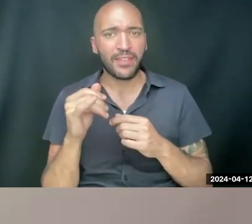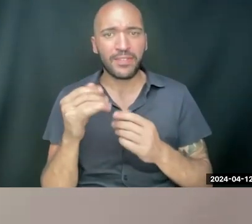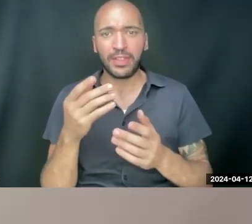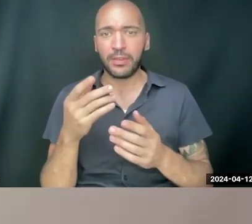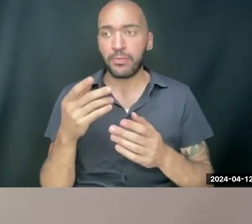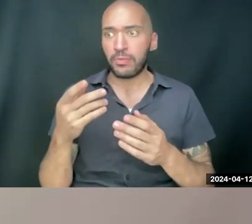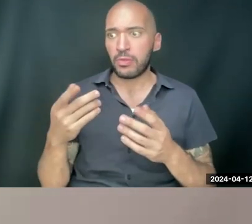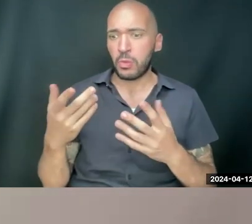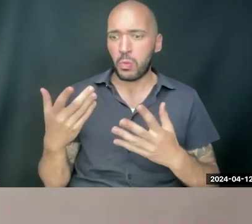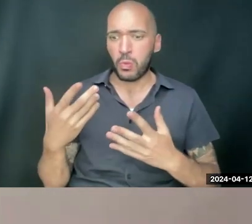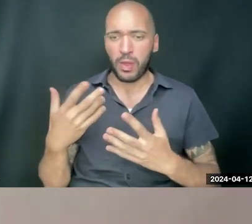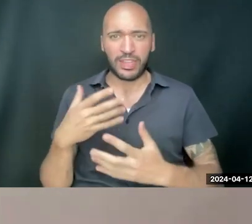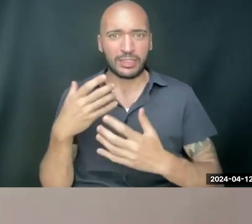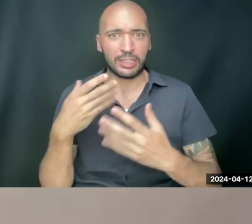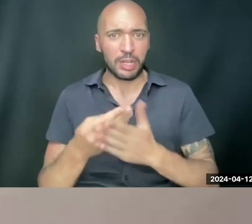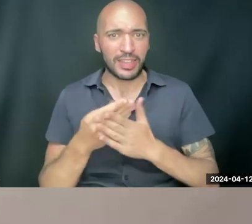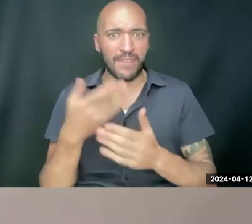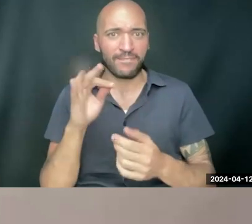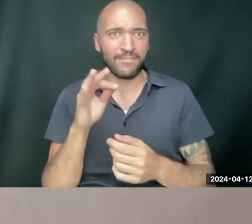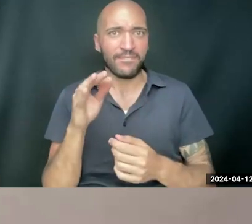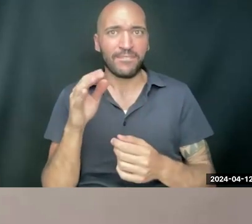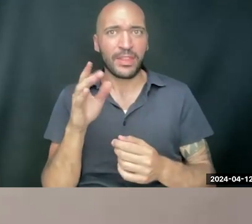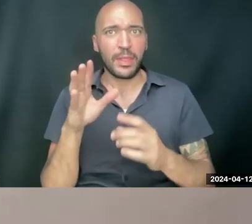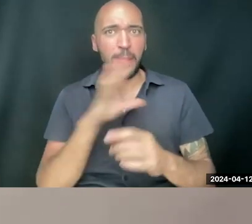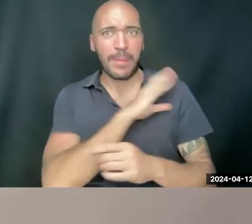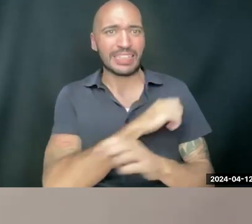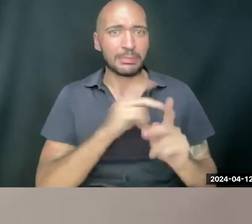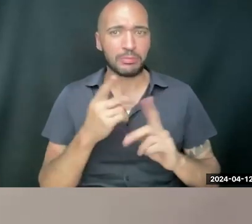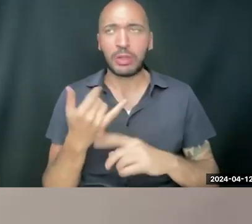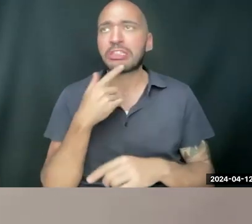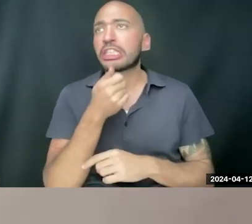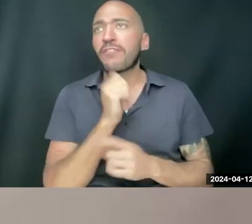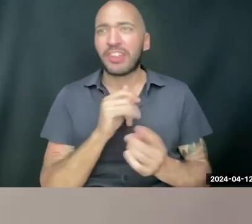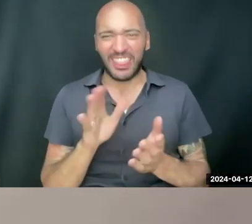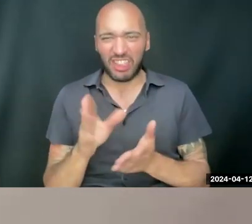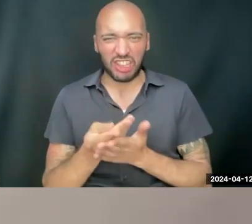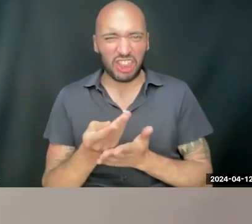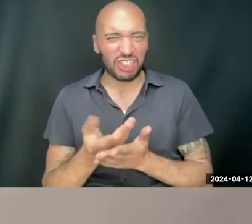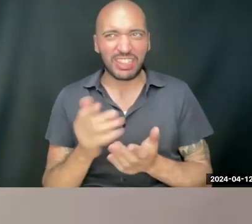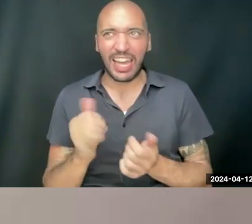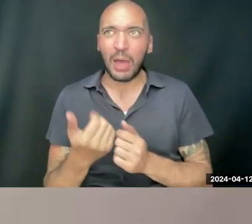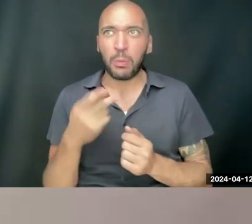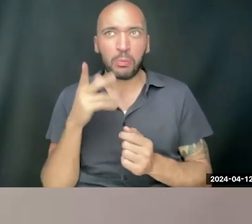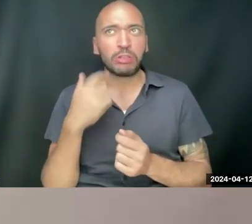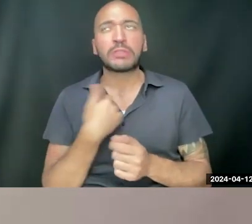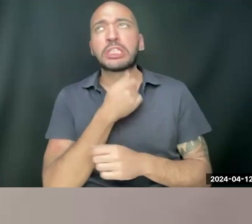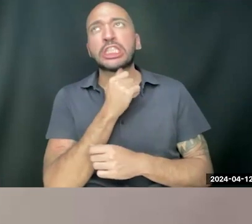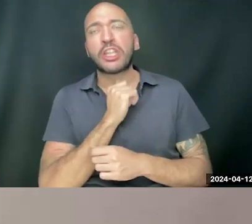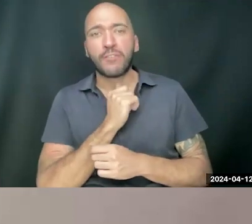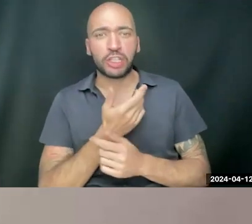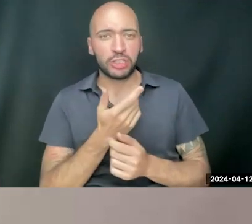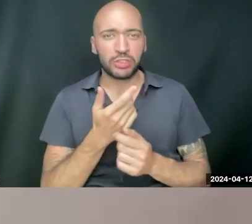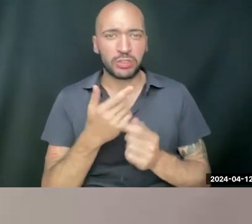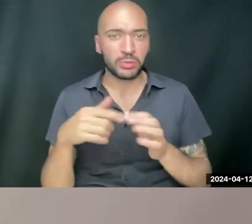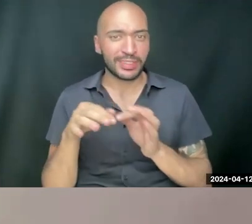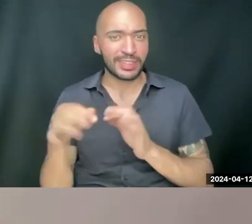the Palestinian people at the moment is suffering. That the only way through which people can hear us is if we suffer. To the